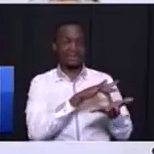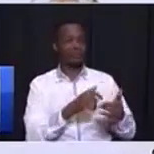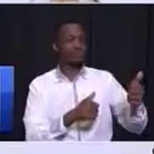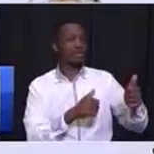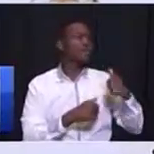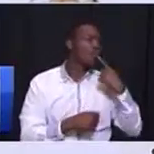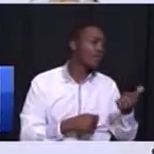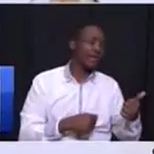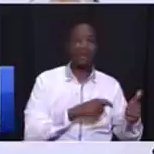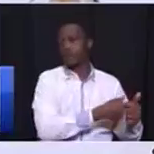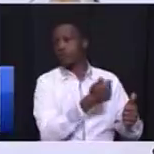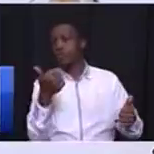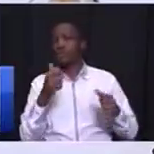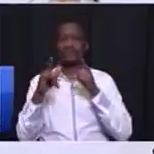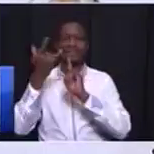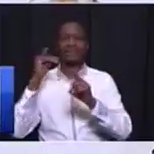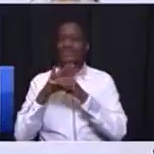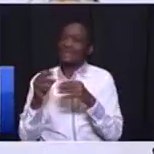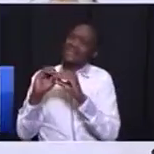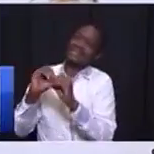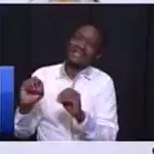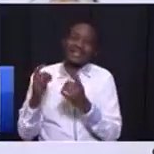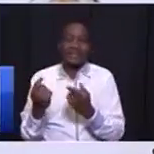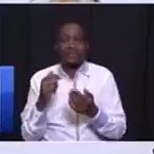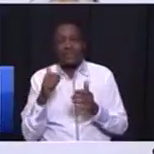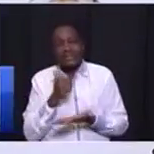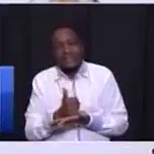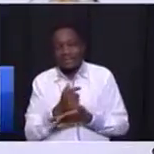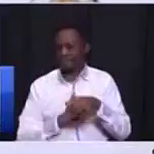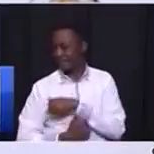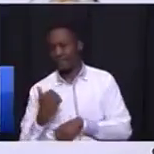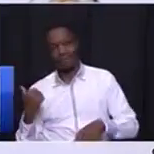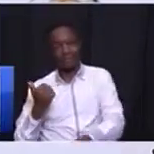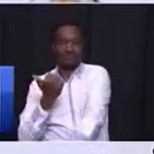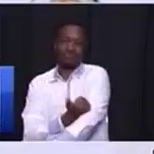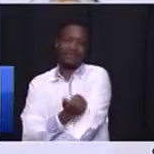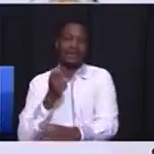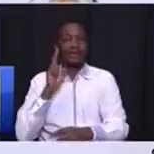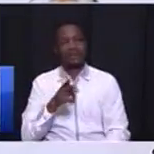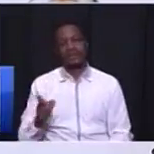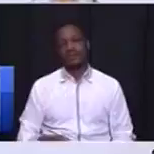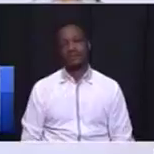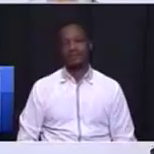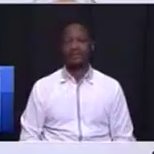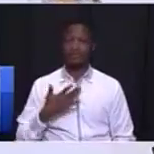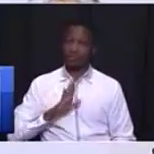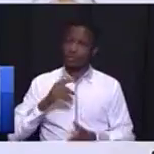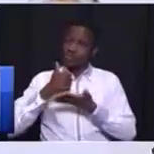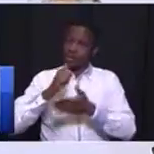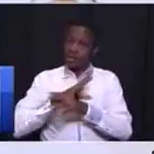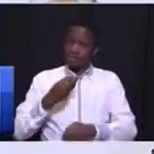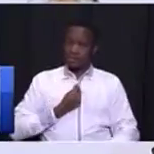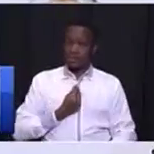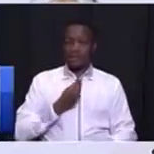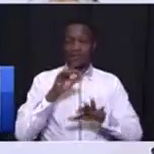clean, they go back to the township where there's nothing they are doing. They will fall back into drugs again. So we want to help these young